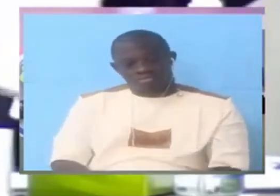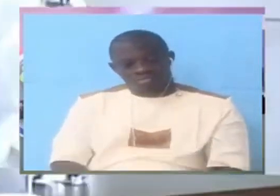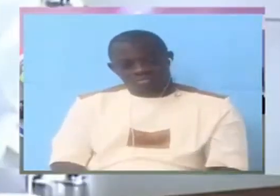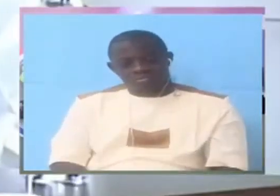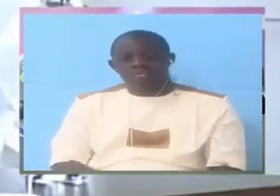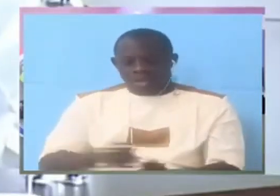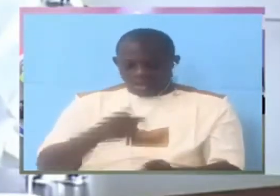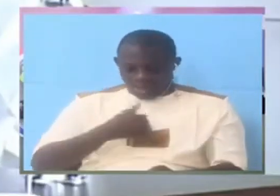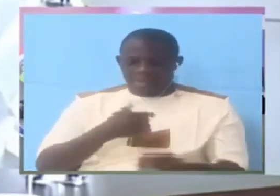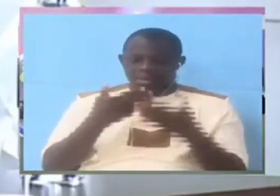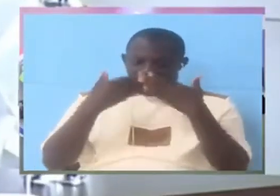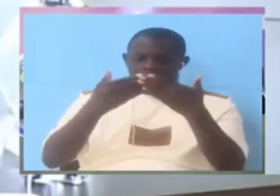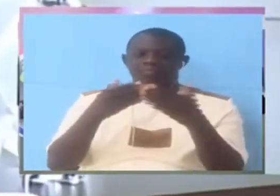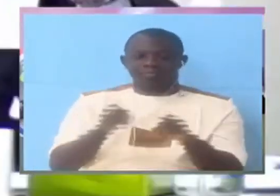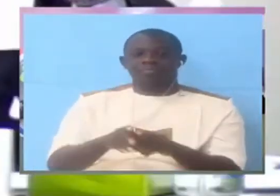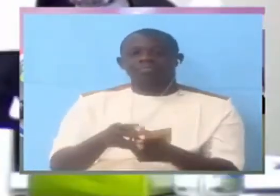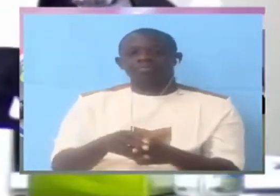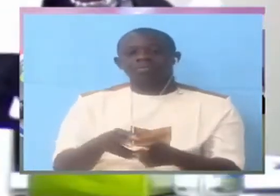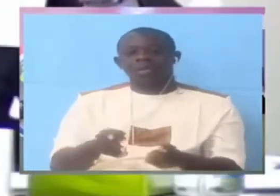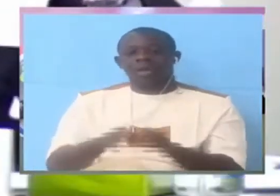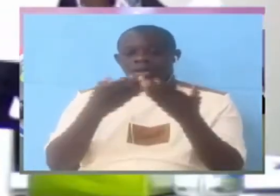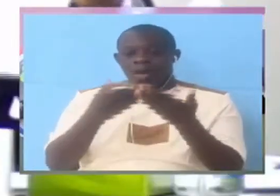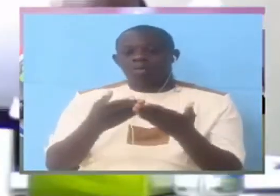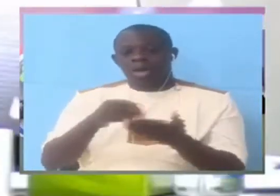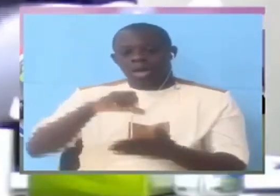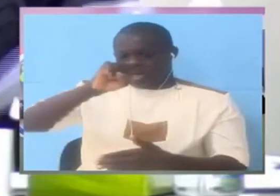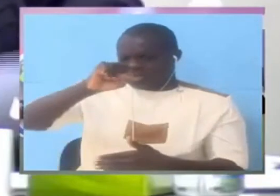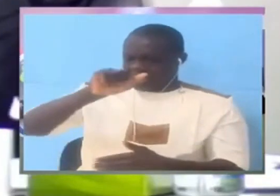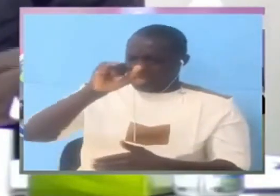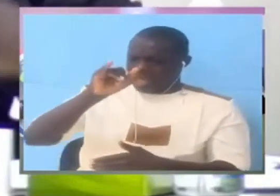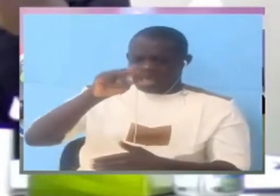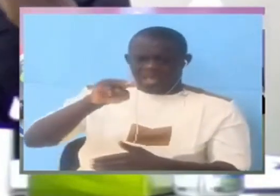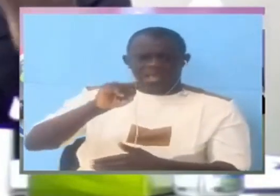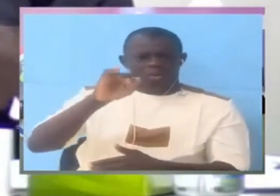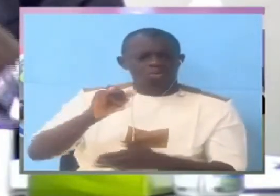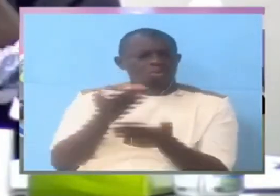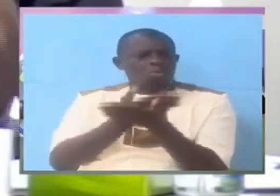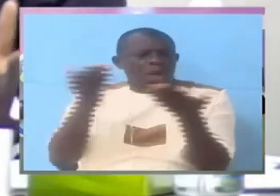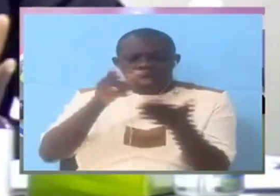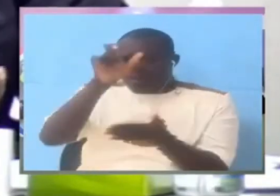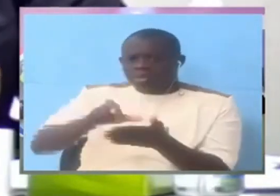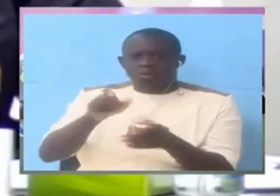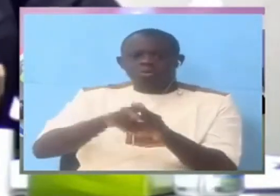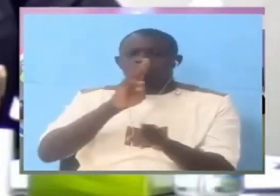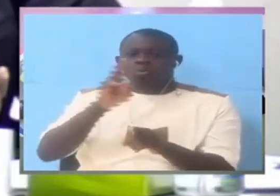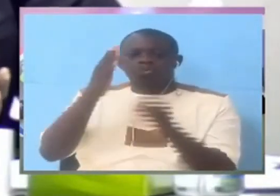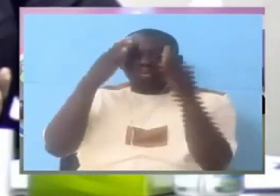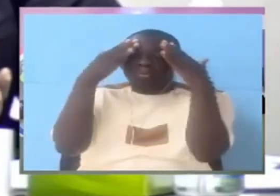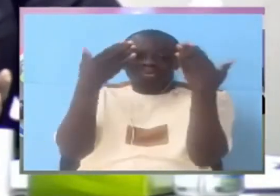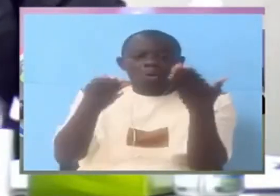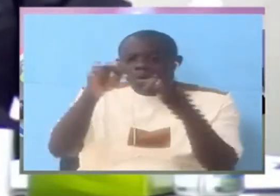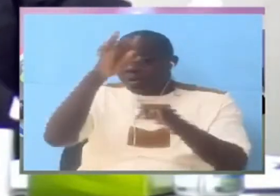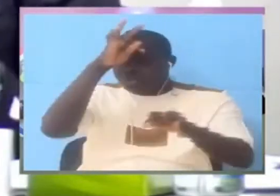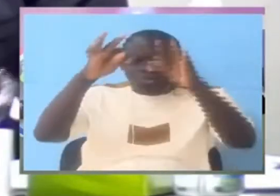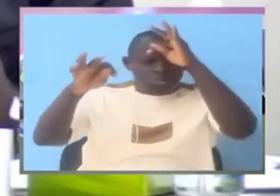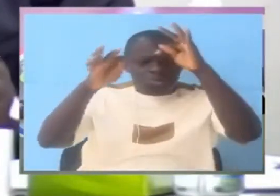I told you, my relationship with Mr. Parry. Address Sene Fai. Why would Sene Fai, who does not know you from Adam? Best known to him.